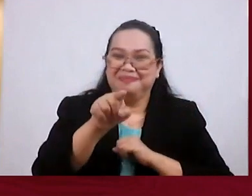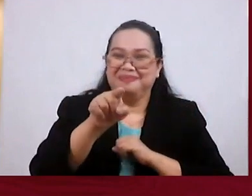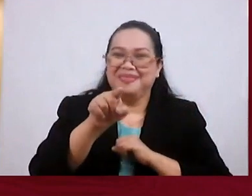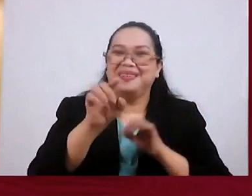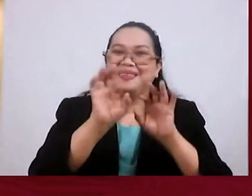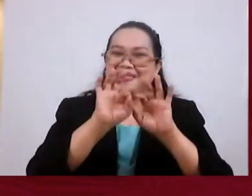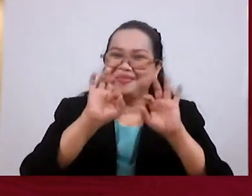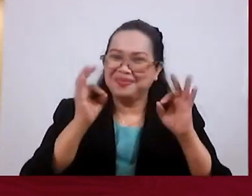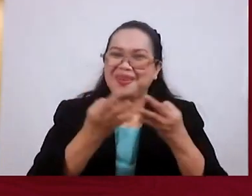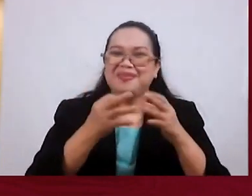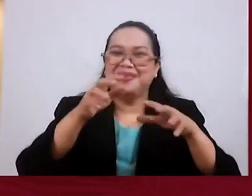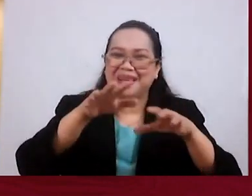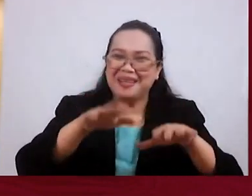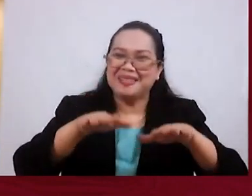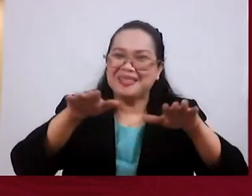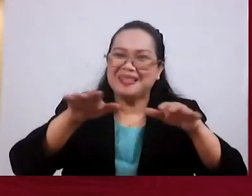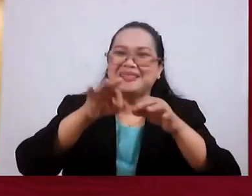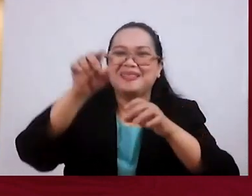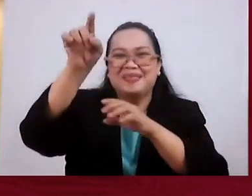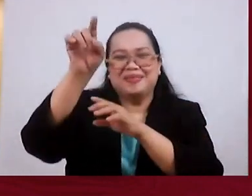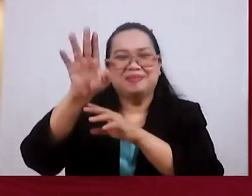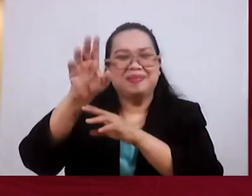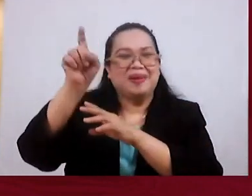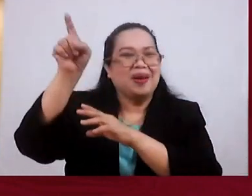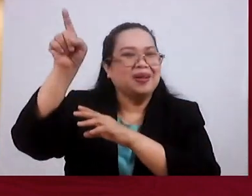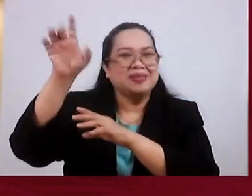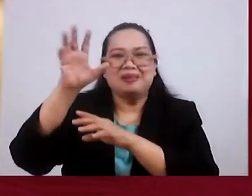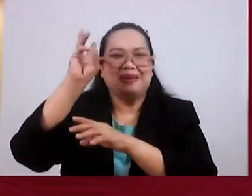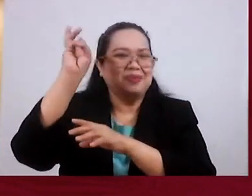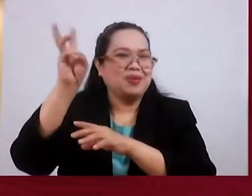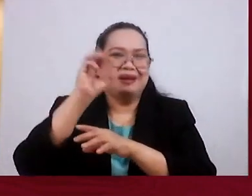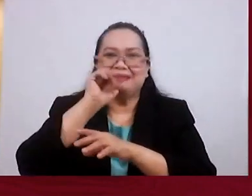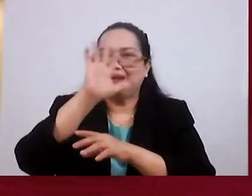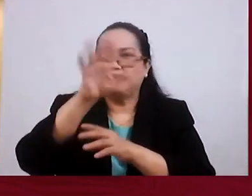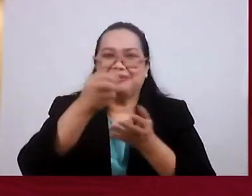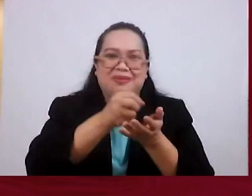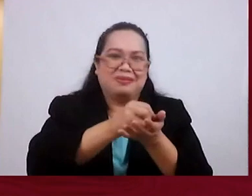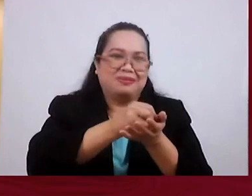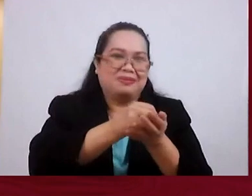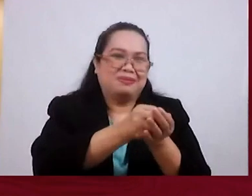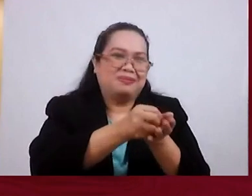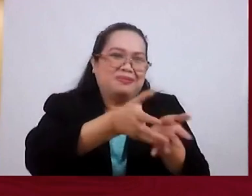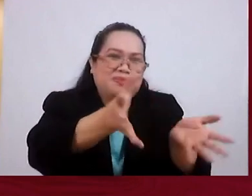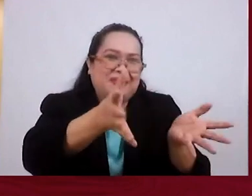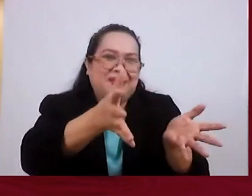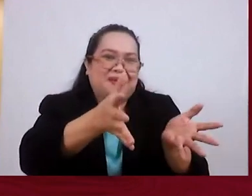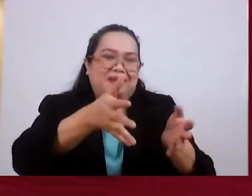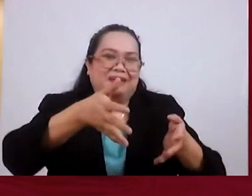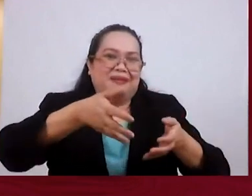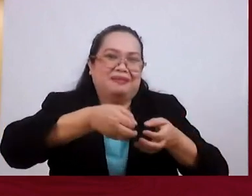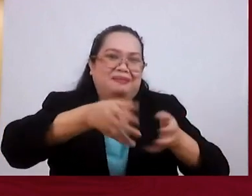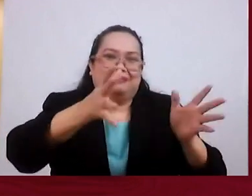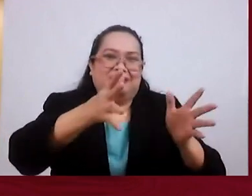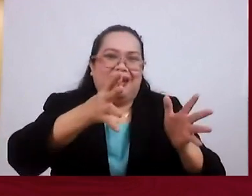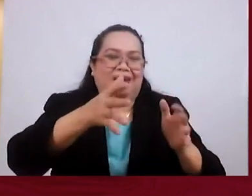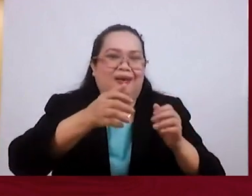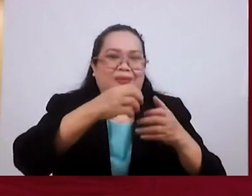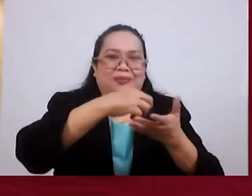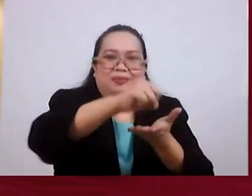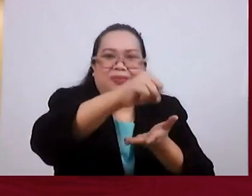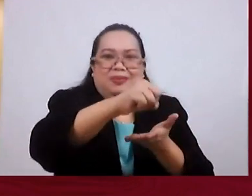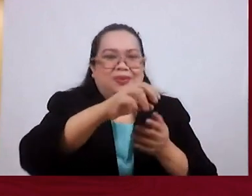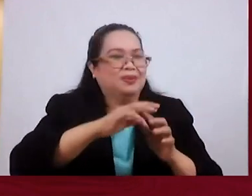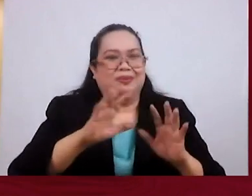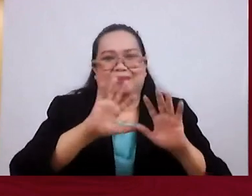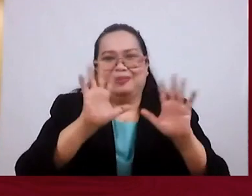Of God Forever He will Never let Go of Those who Belong To him So friends When